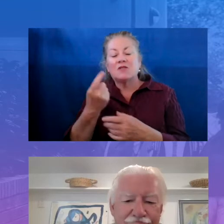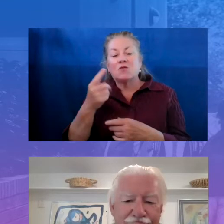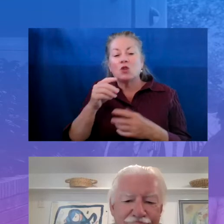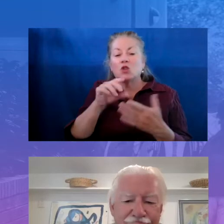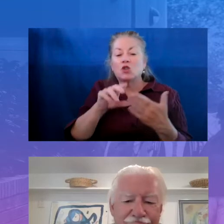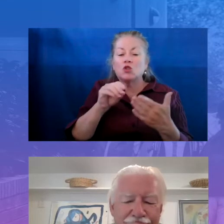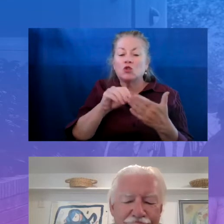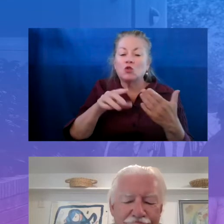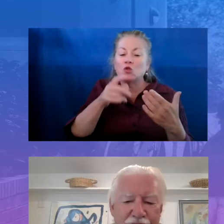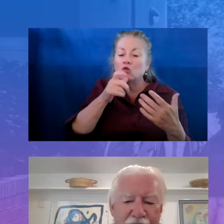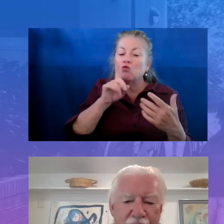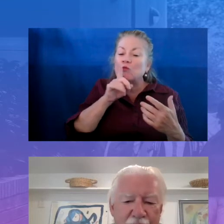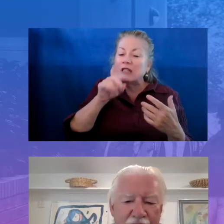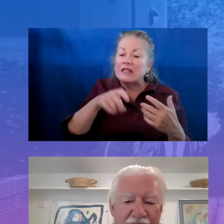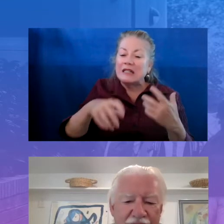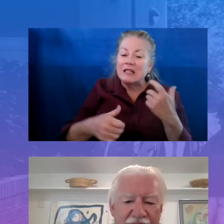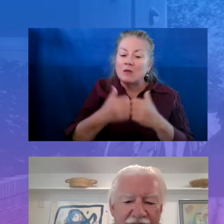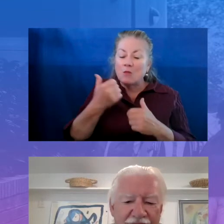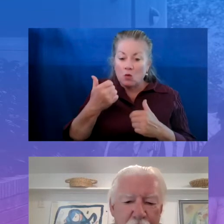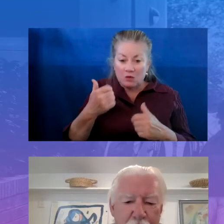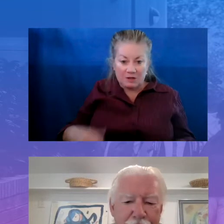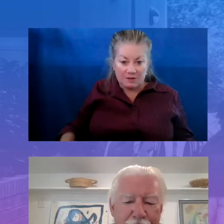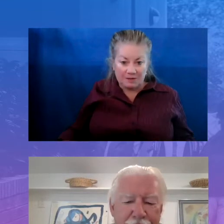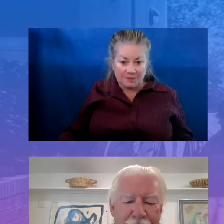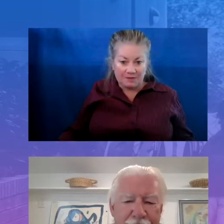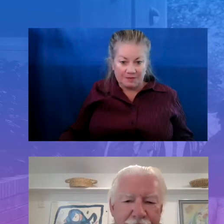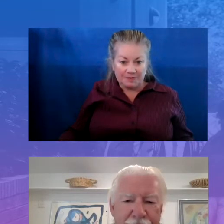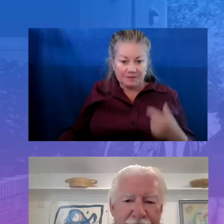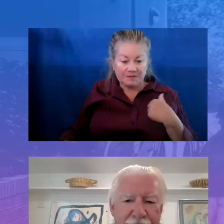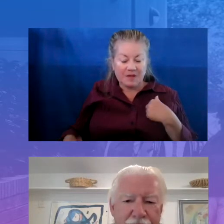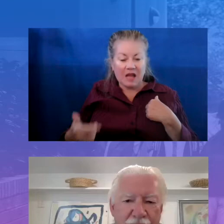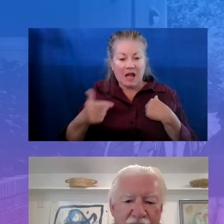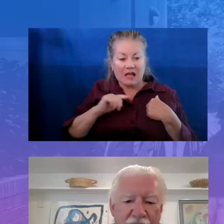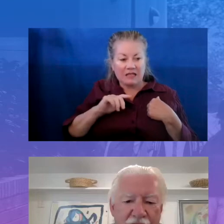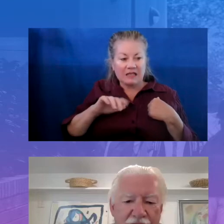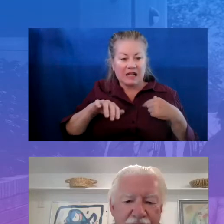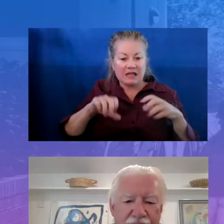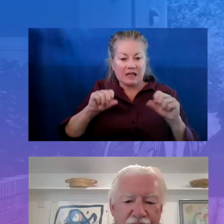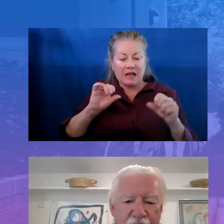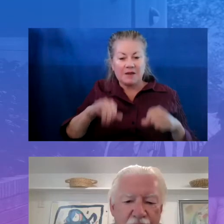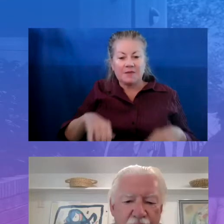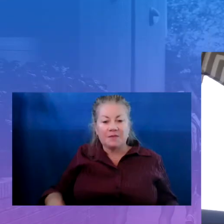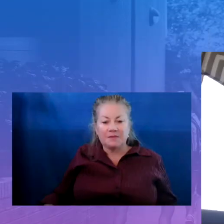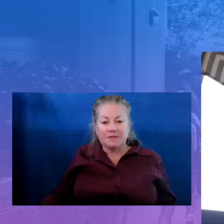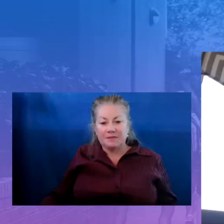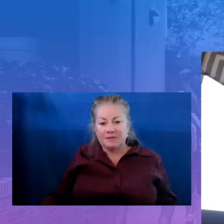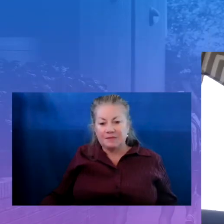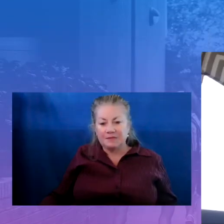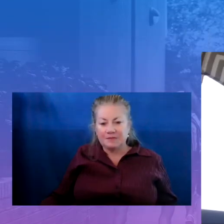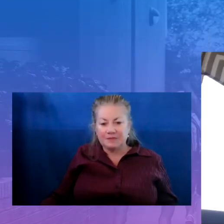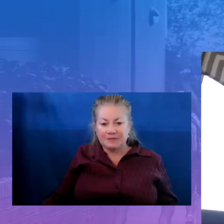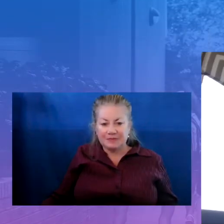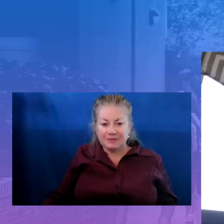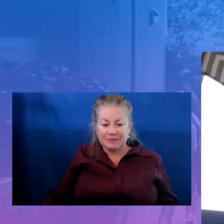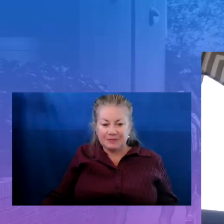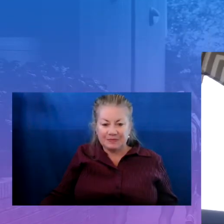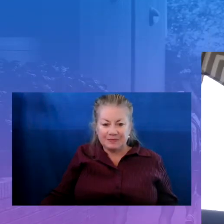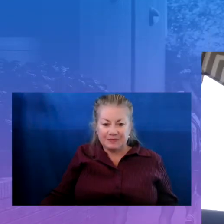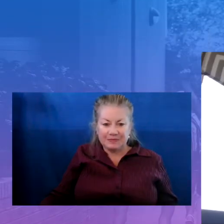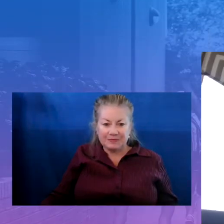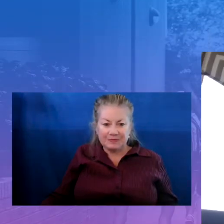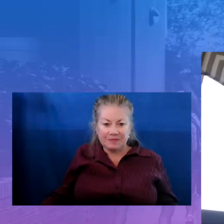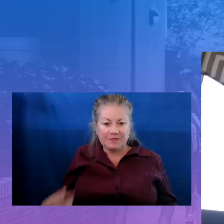So I can take the beginning of that and then I'll pass over to Caroline. We have a rich history,